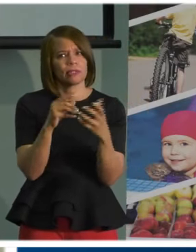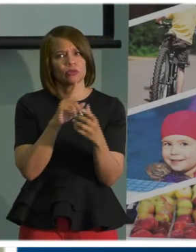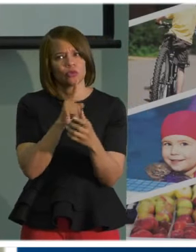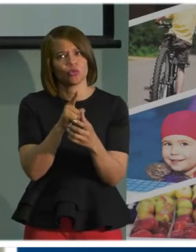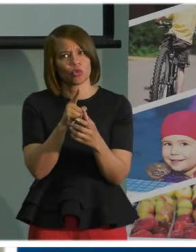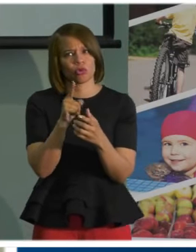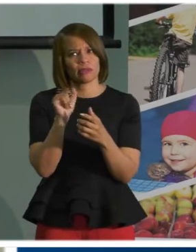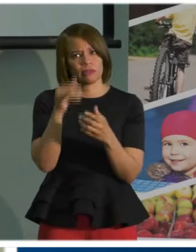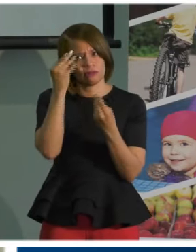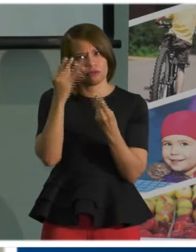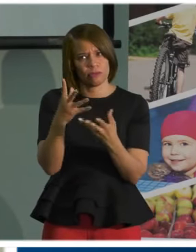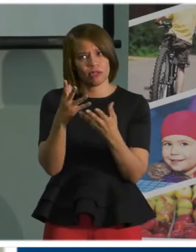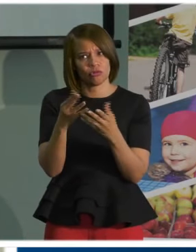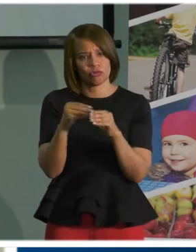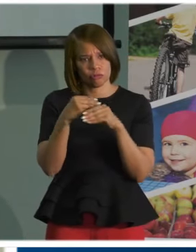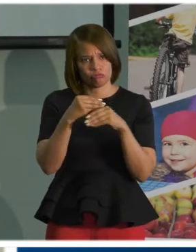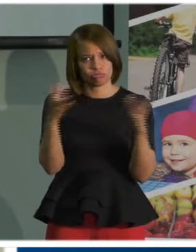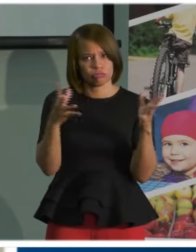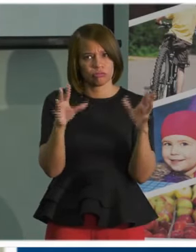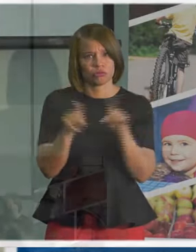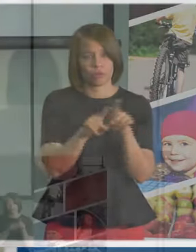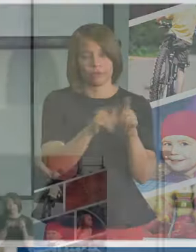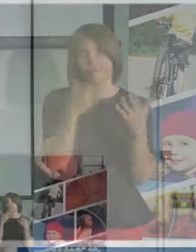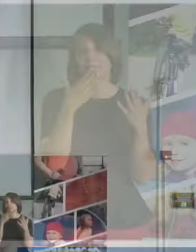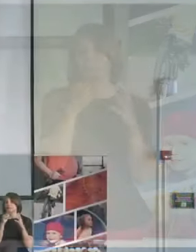information out there as well. Thanks, everybody.